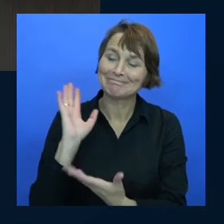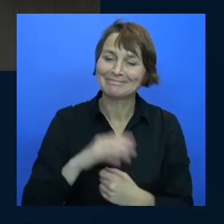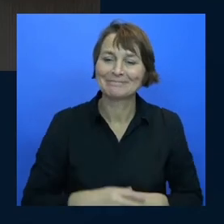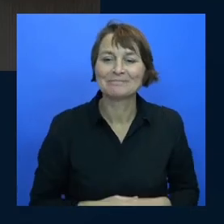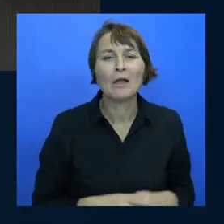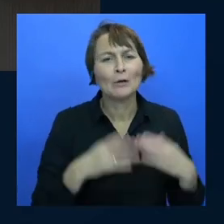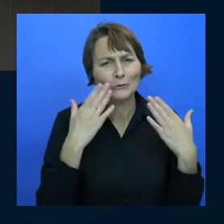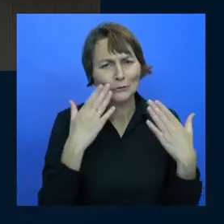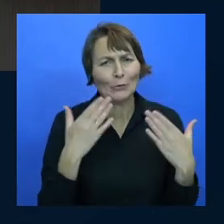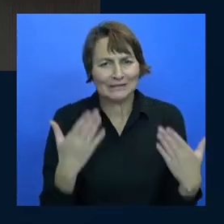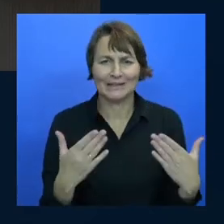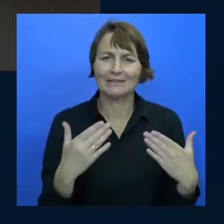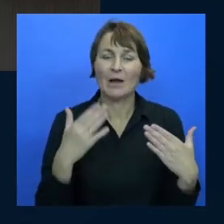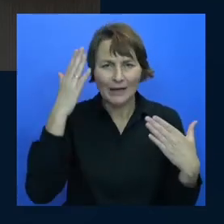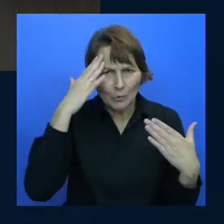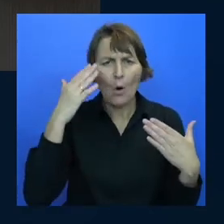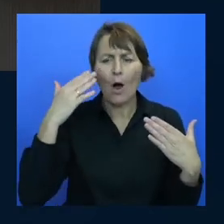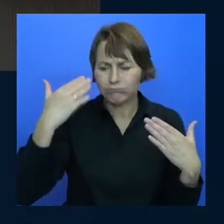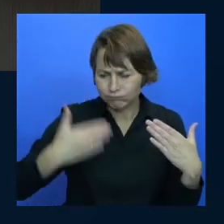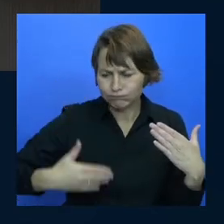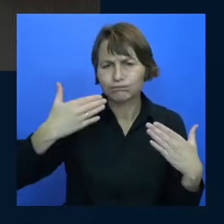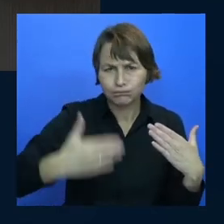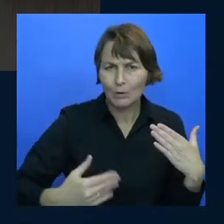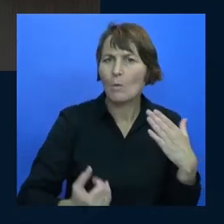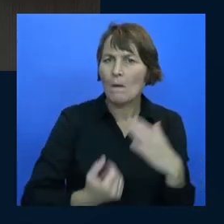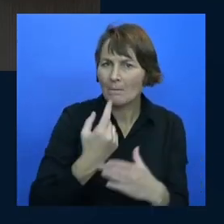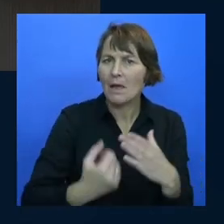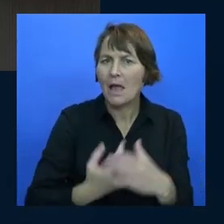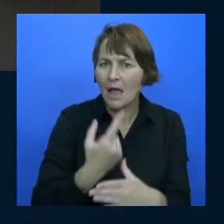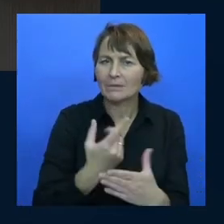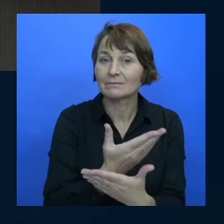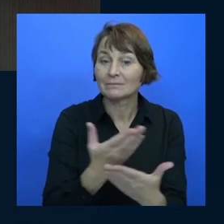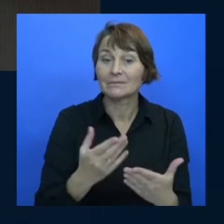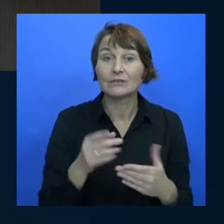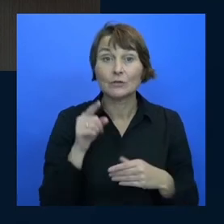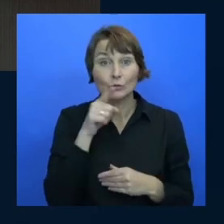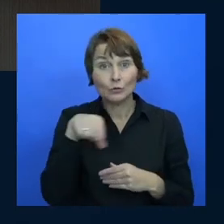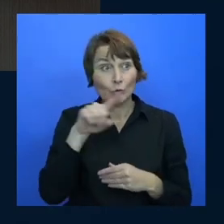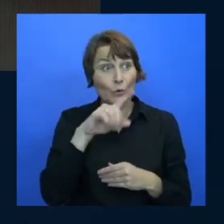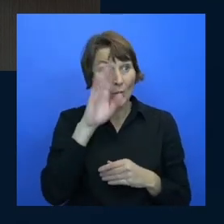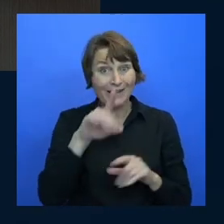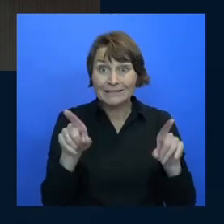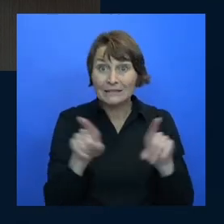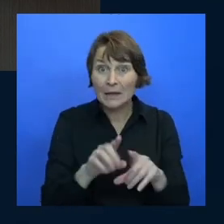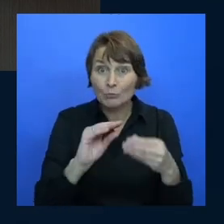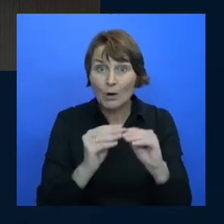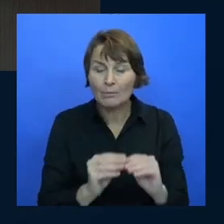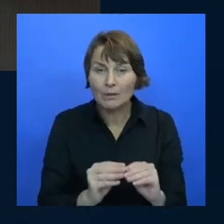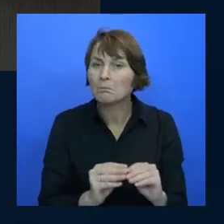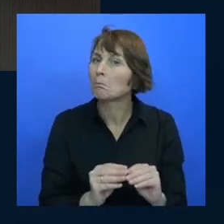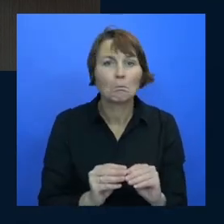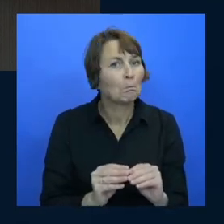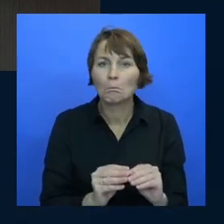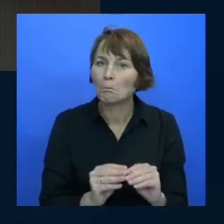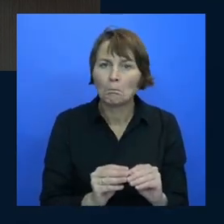watch for and that's a thing that our friends can watch for and you'll never you'll never have this issue happen to you because one day you'll be like wait is this a carriage